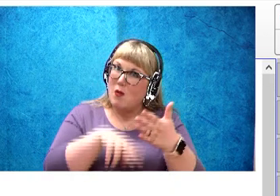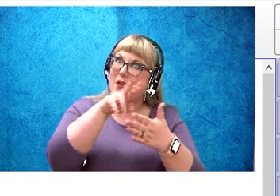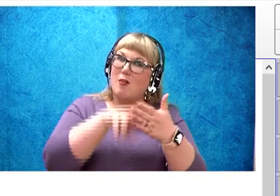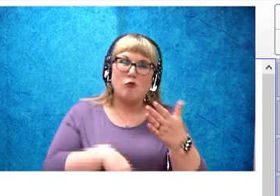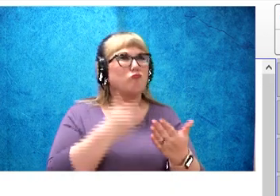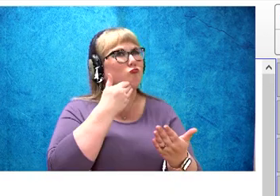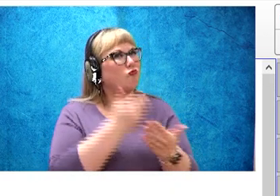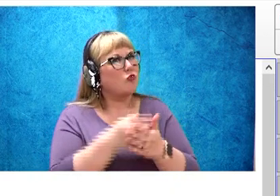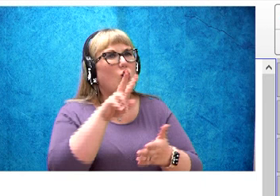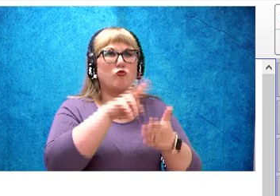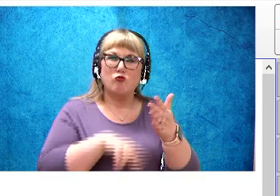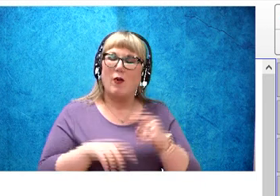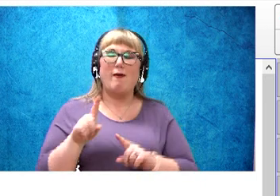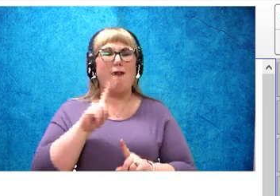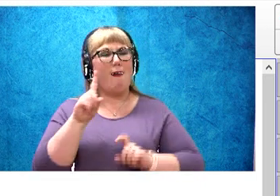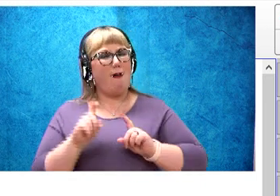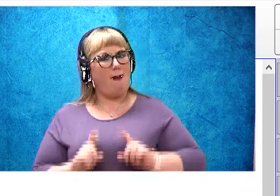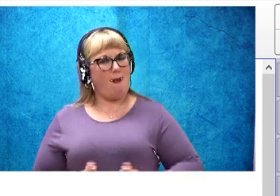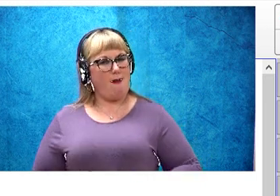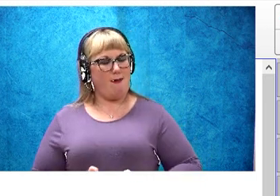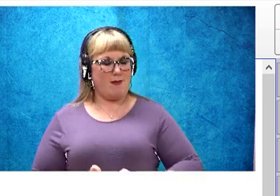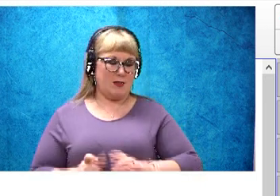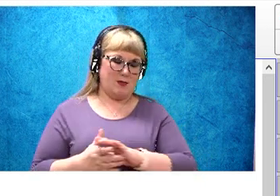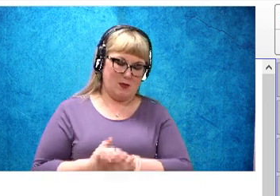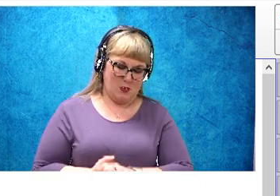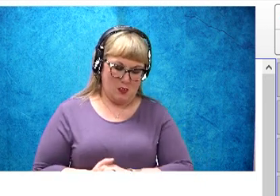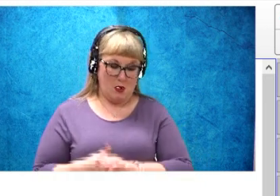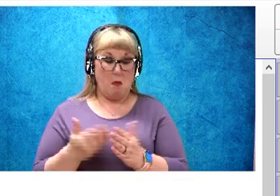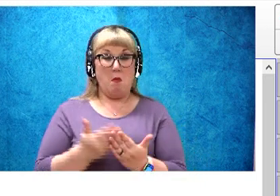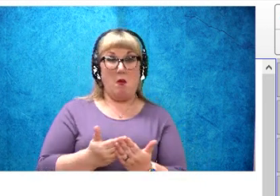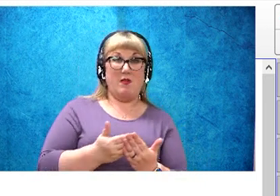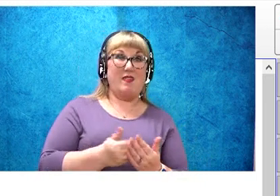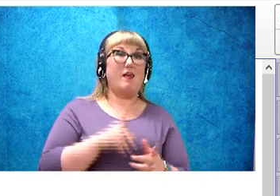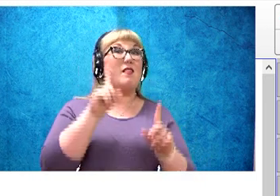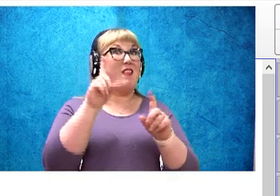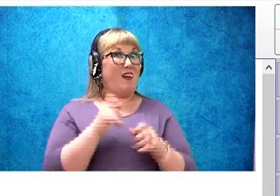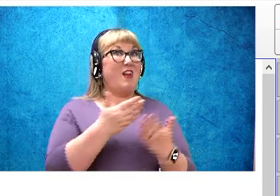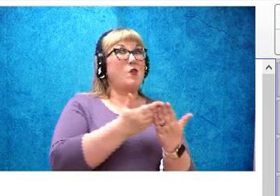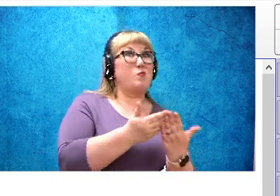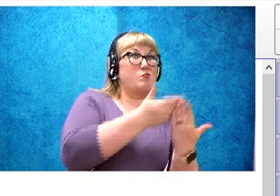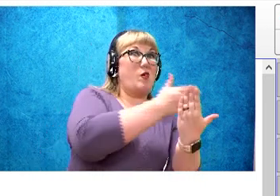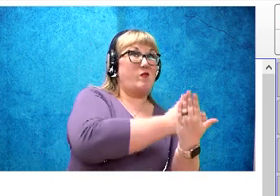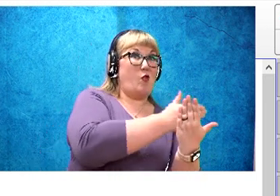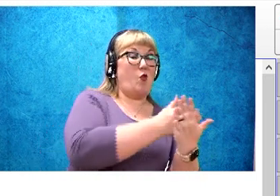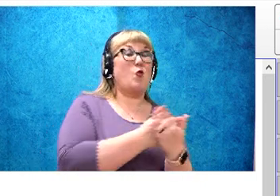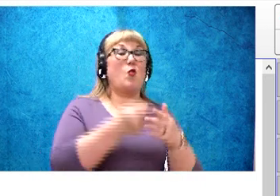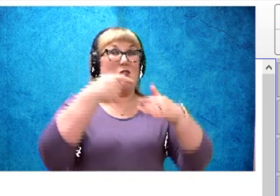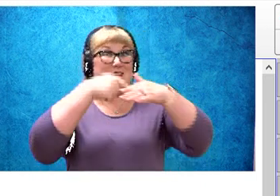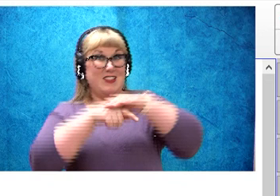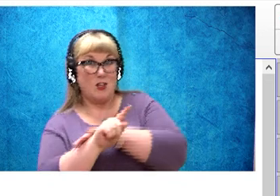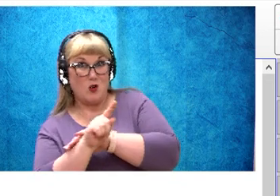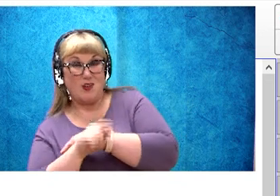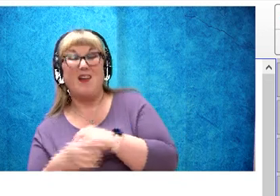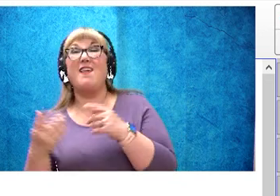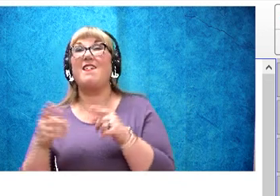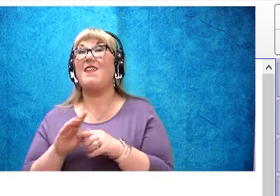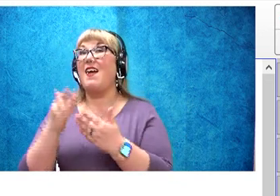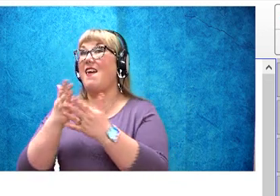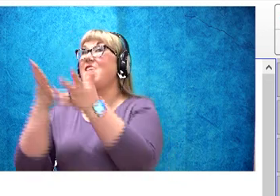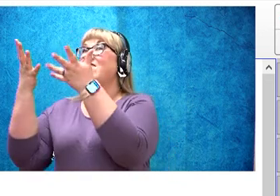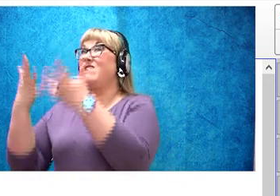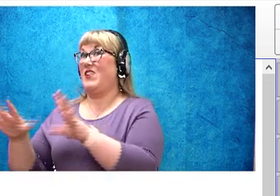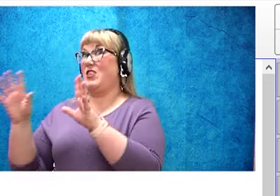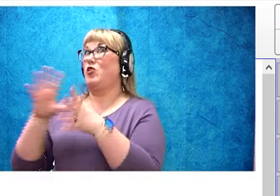good readers ask questions, good readers ask questions before, during and after they are reading a text, remember